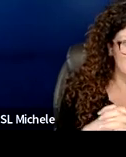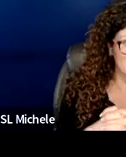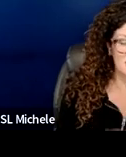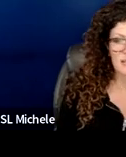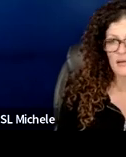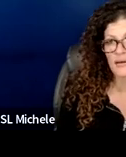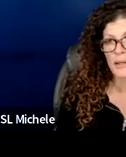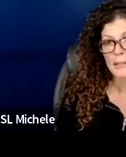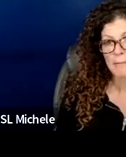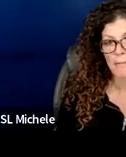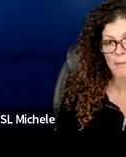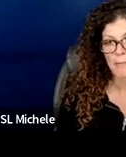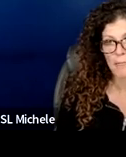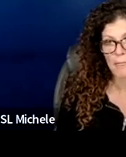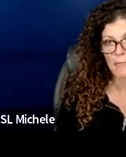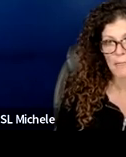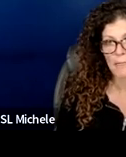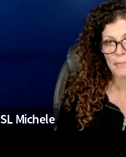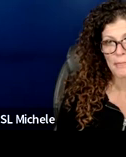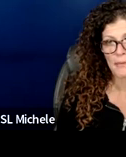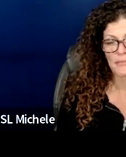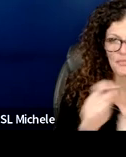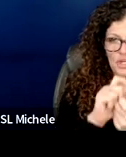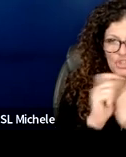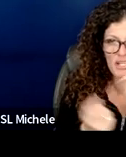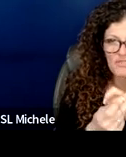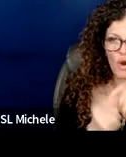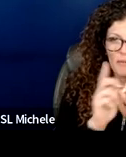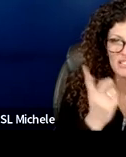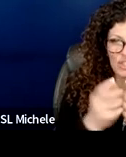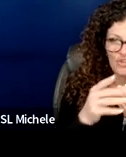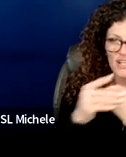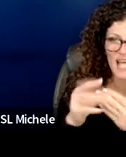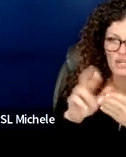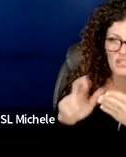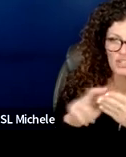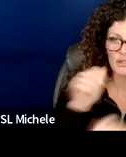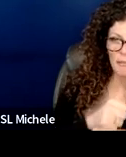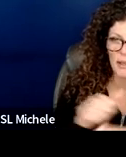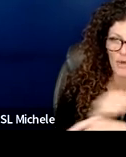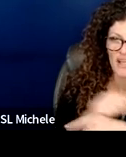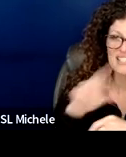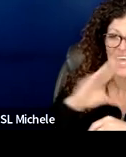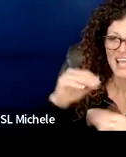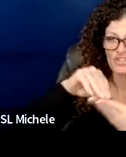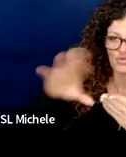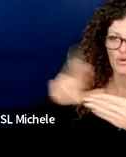transforming district-led and research-based practices and student outcomes for schools